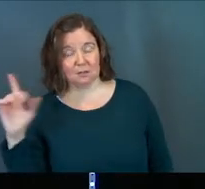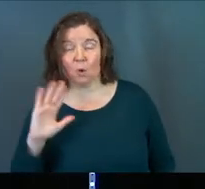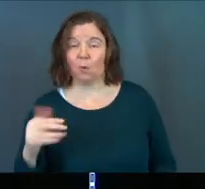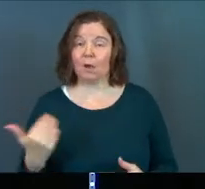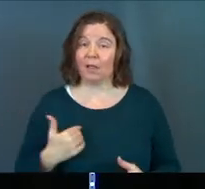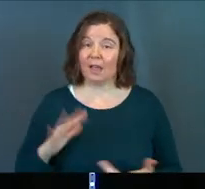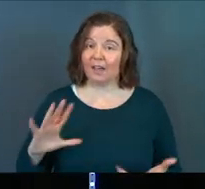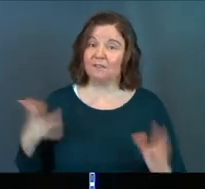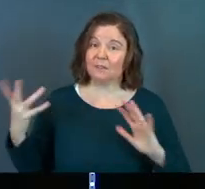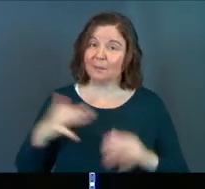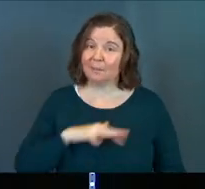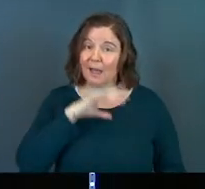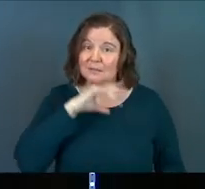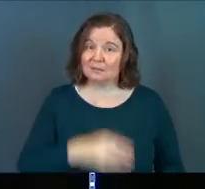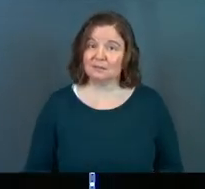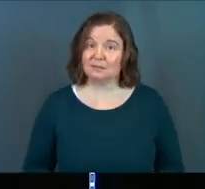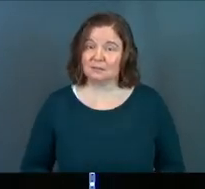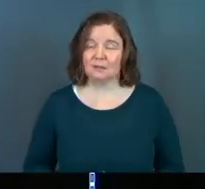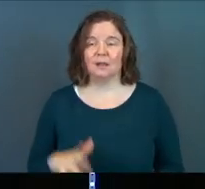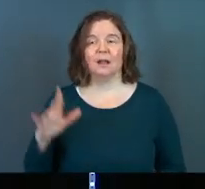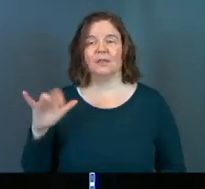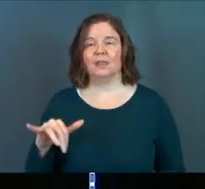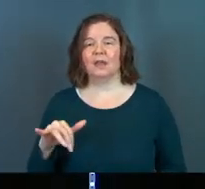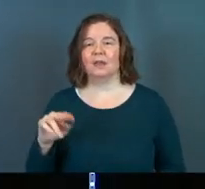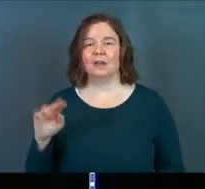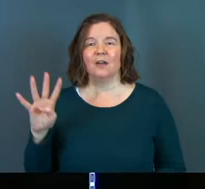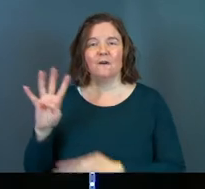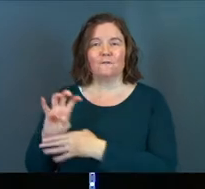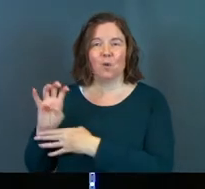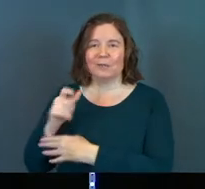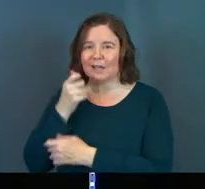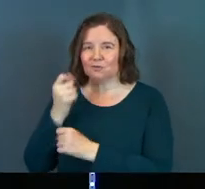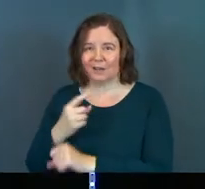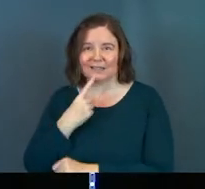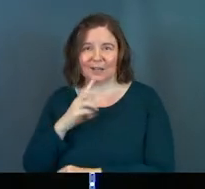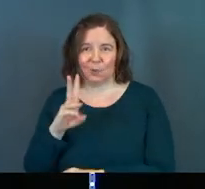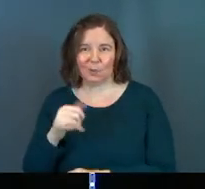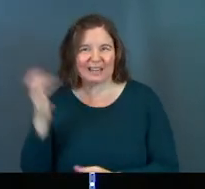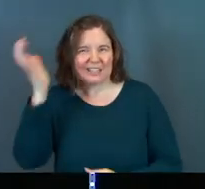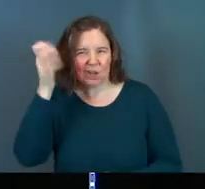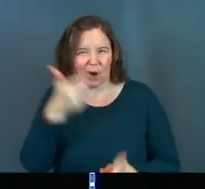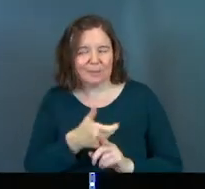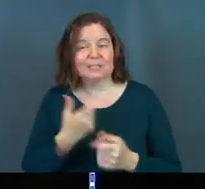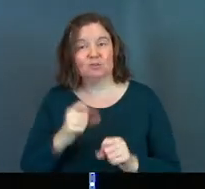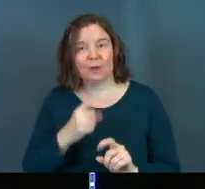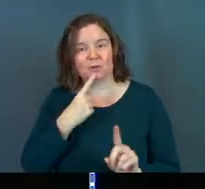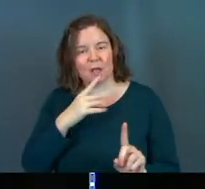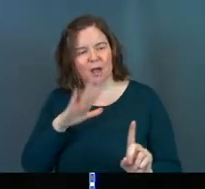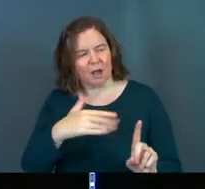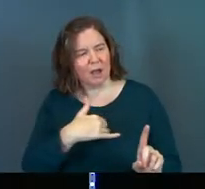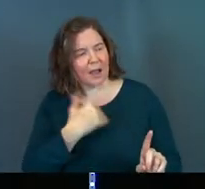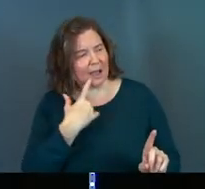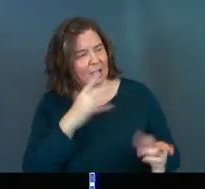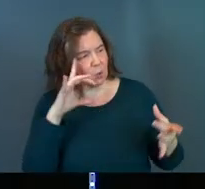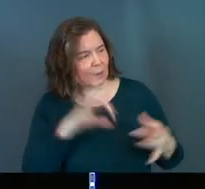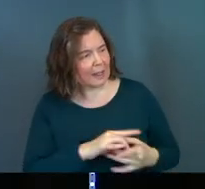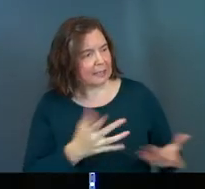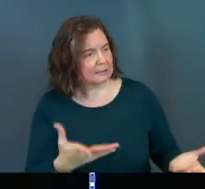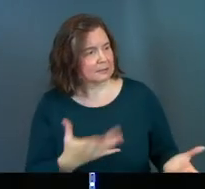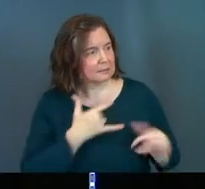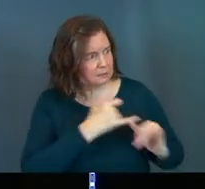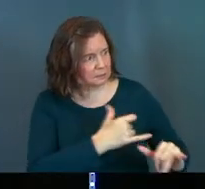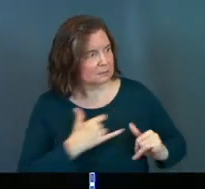We all have mess. And that's, Forky's not trying to tell Woody that he's garbage. He's trying to hit home. like, I can relate.